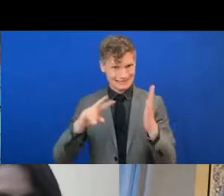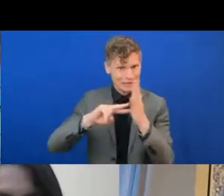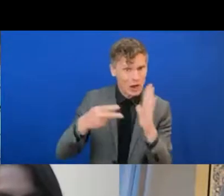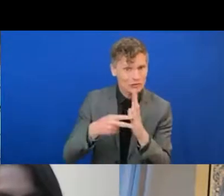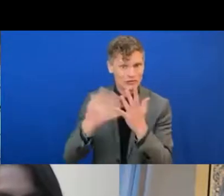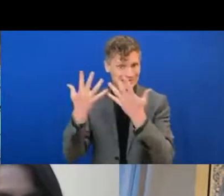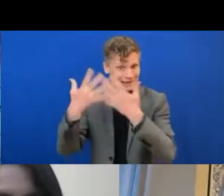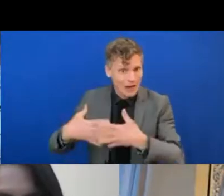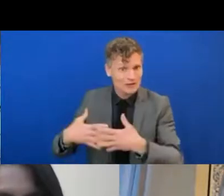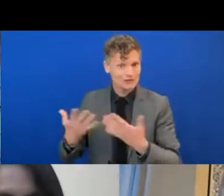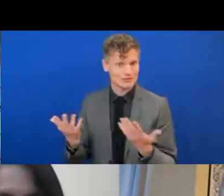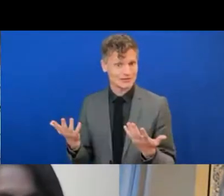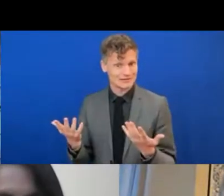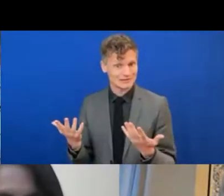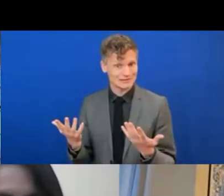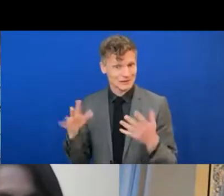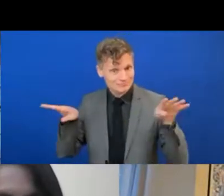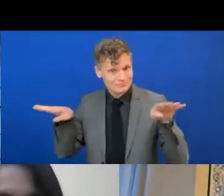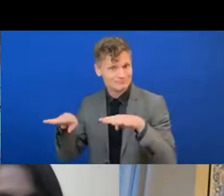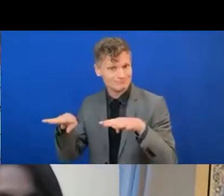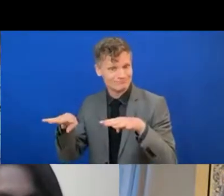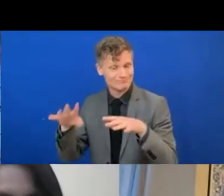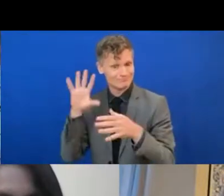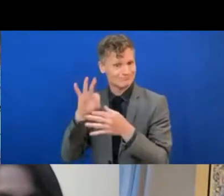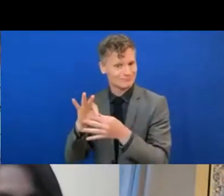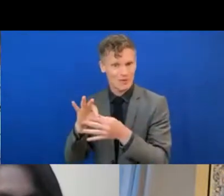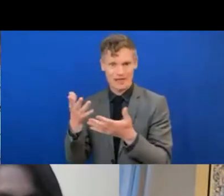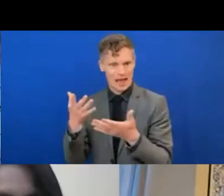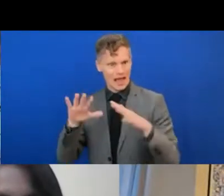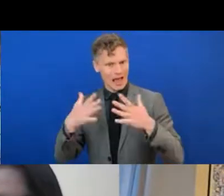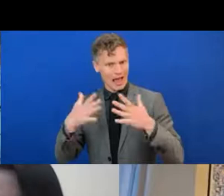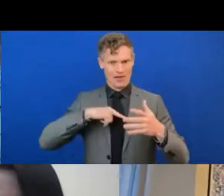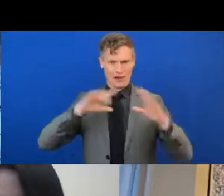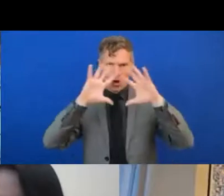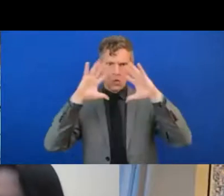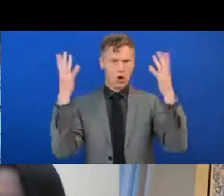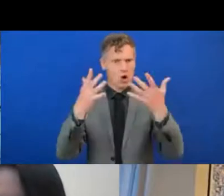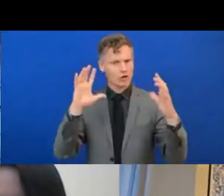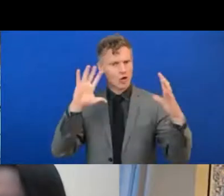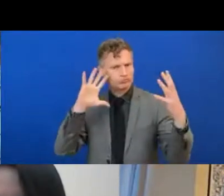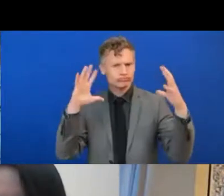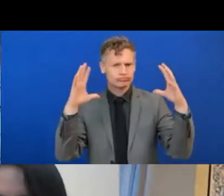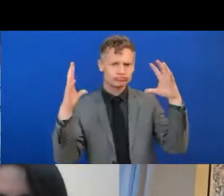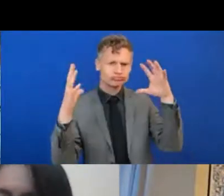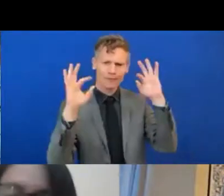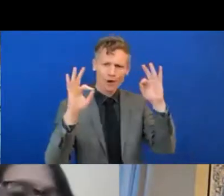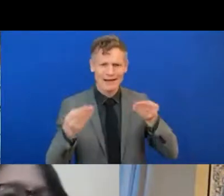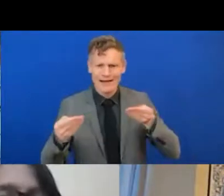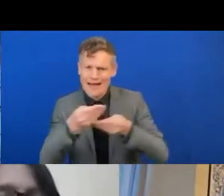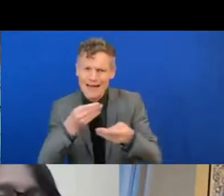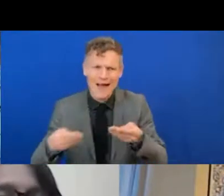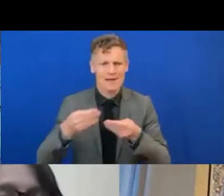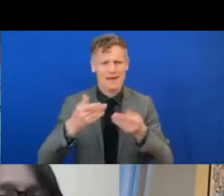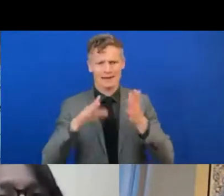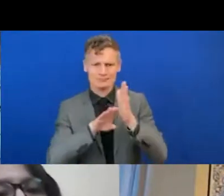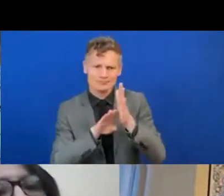economic and fiscal sustainability and also around the enabling of access.